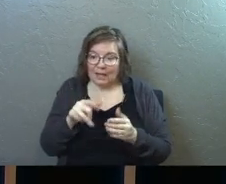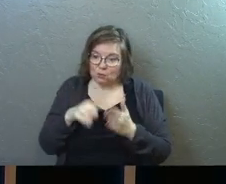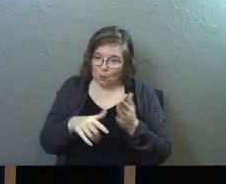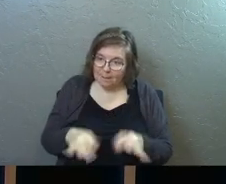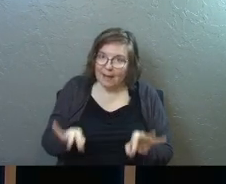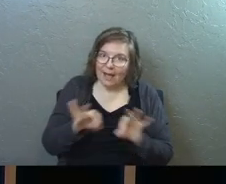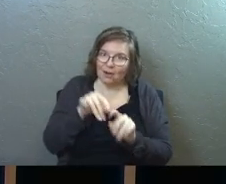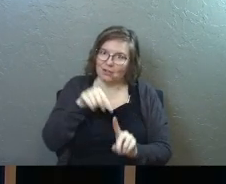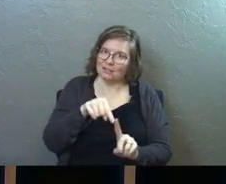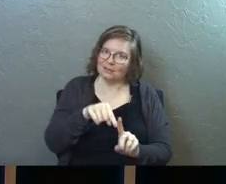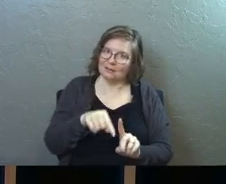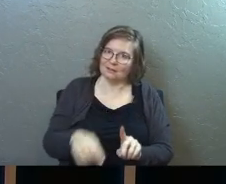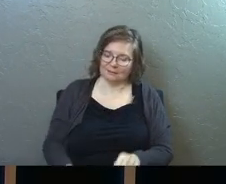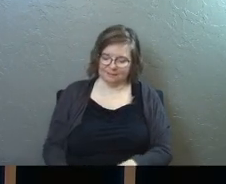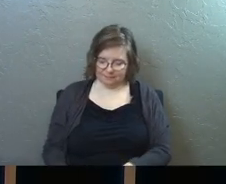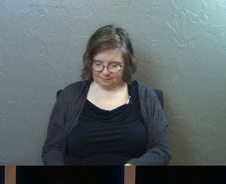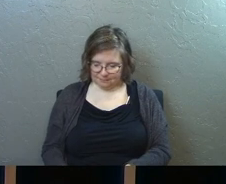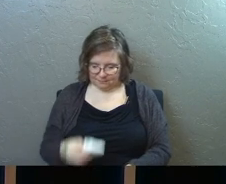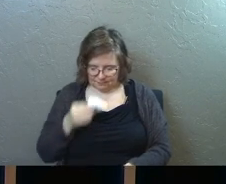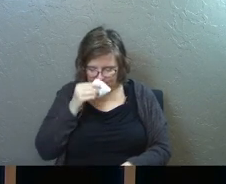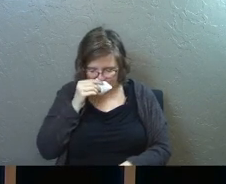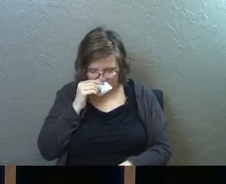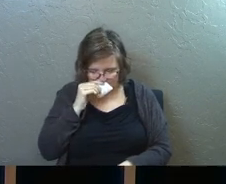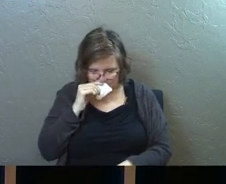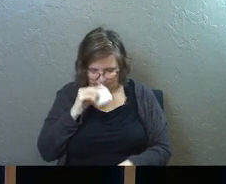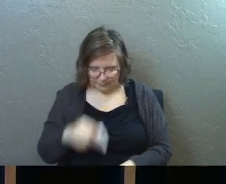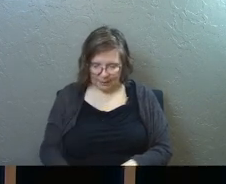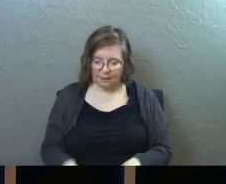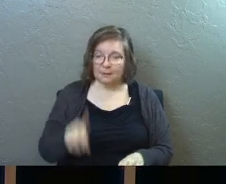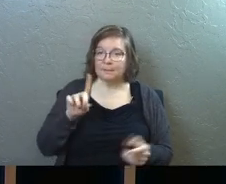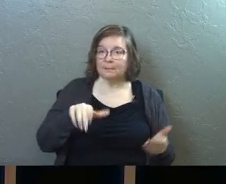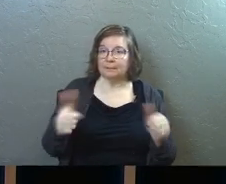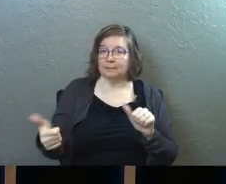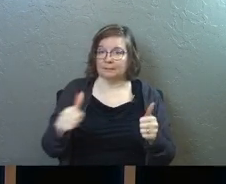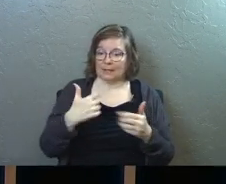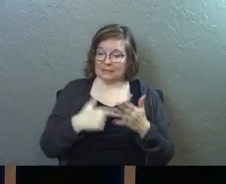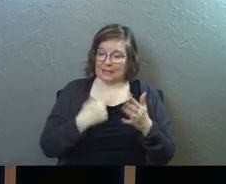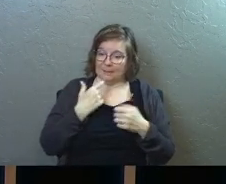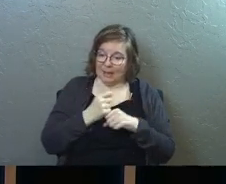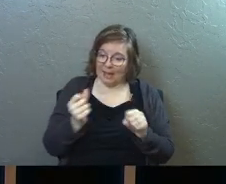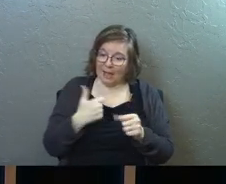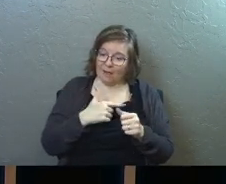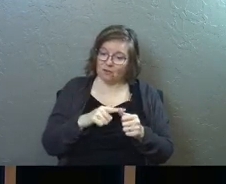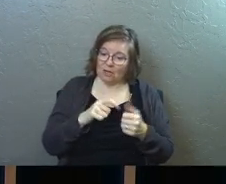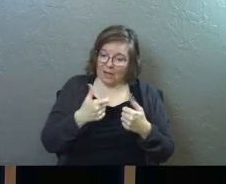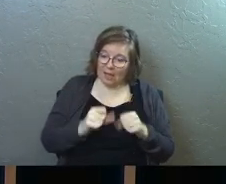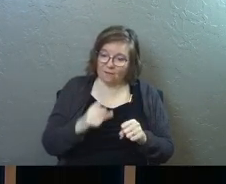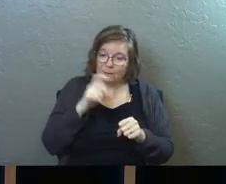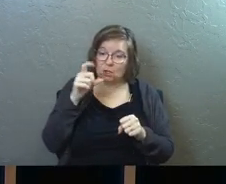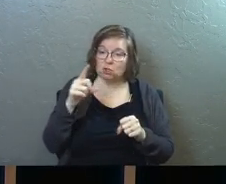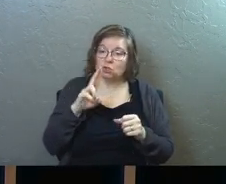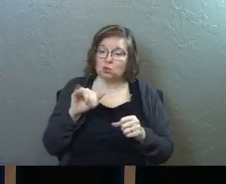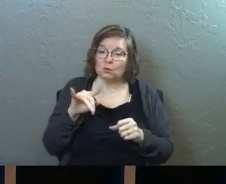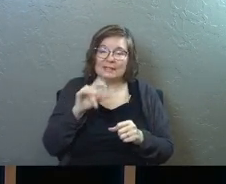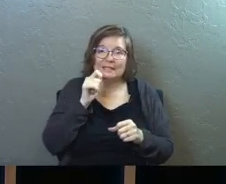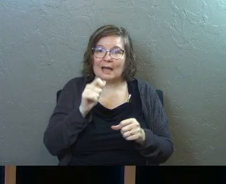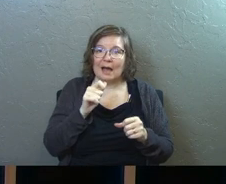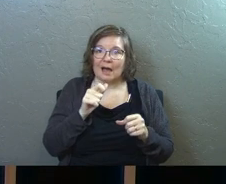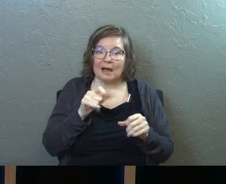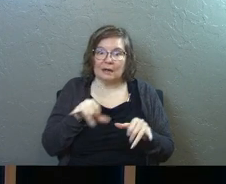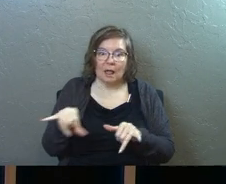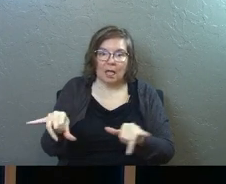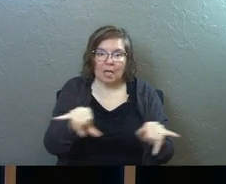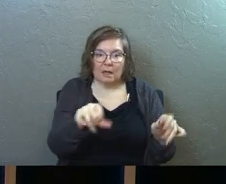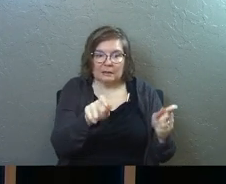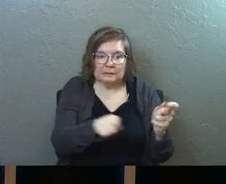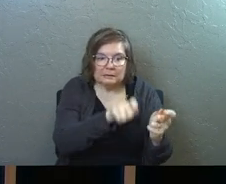that's what mattered is one baptism is what he says and make every effort because unity is not uniformity